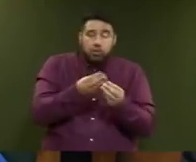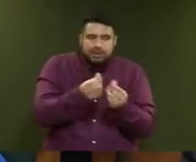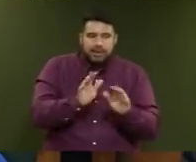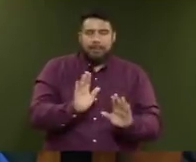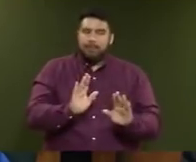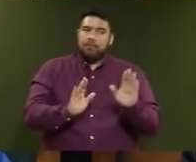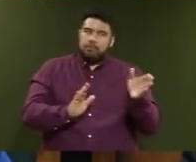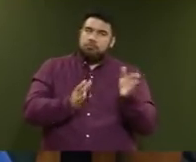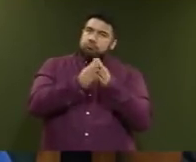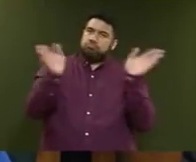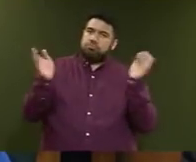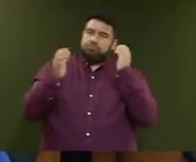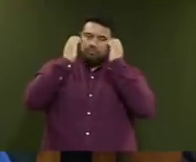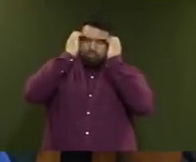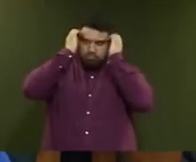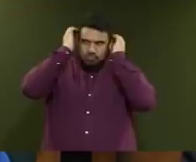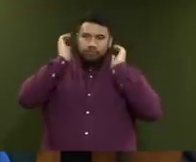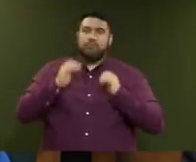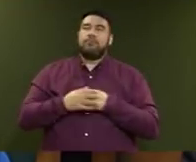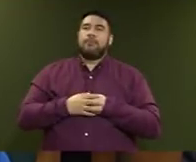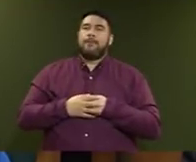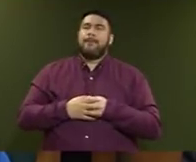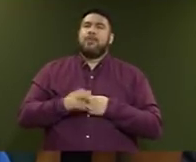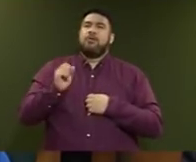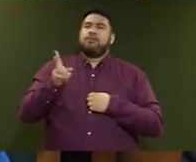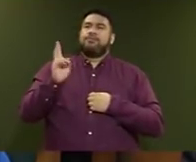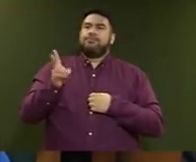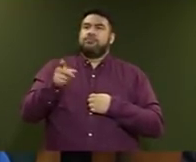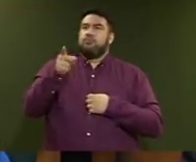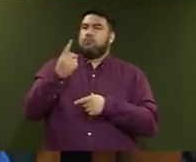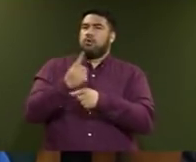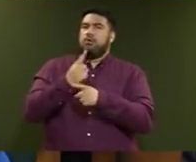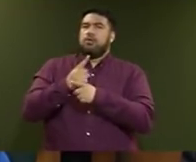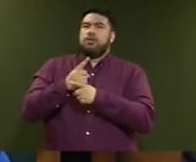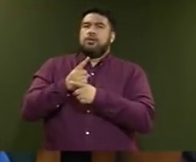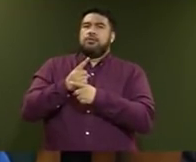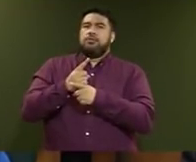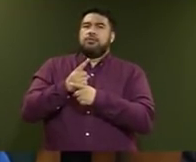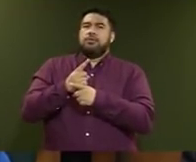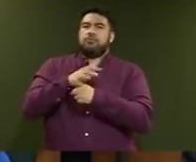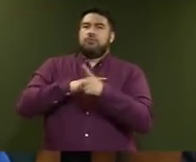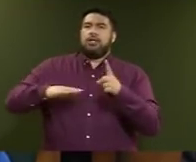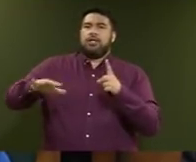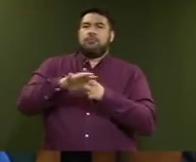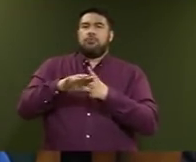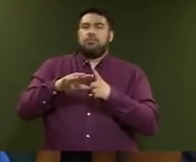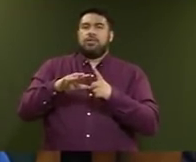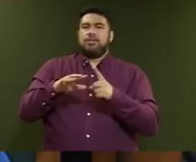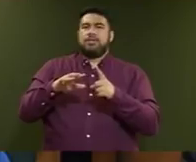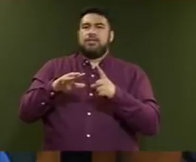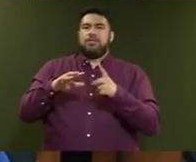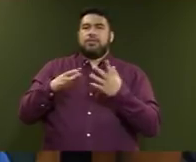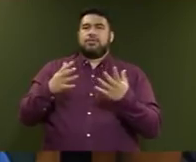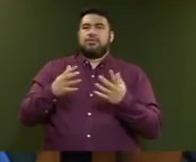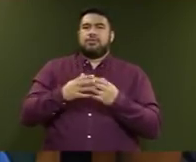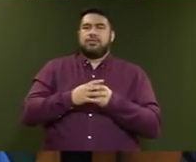On her discussion once again of the international environment and Treasury's view on it, does she not accept that they've said